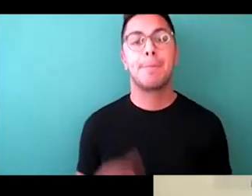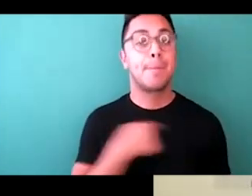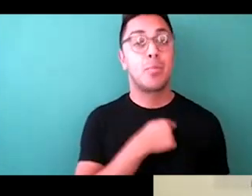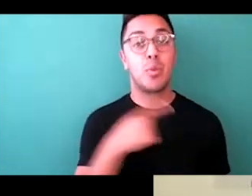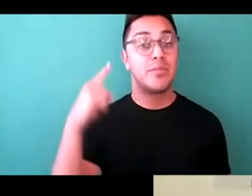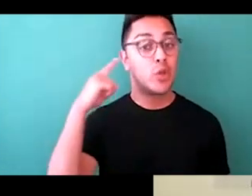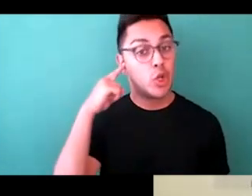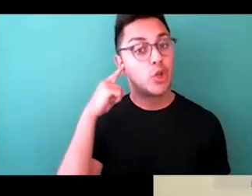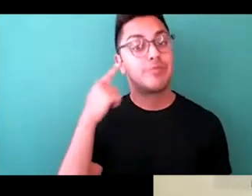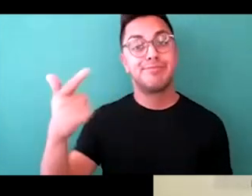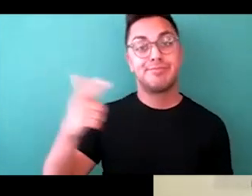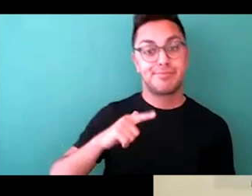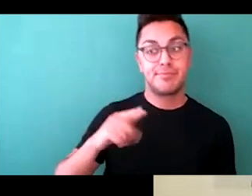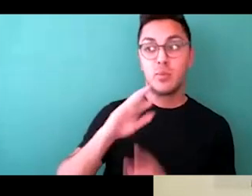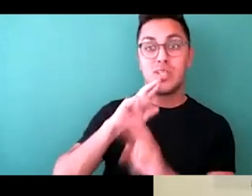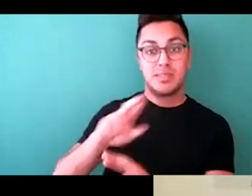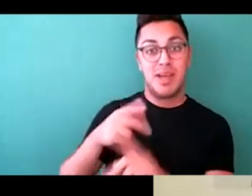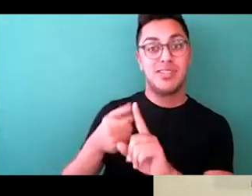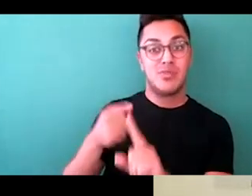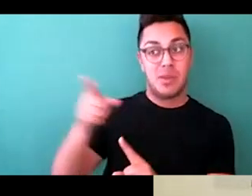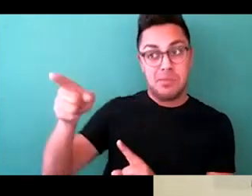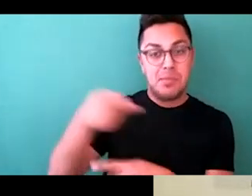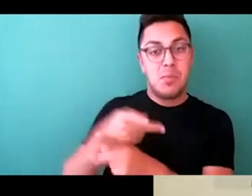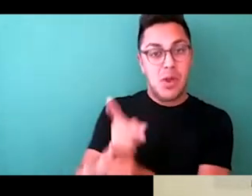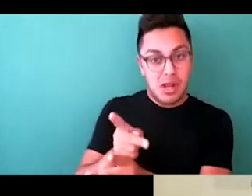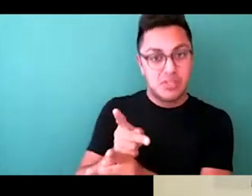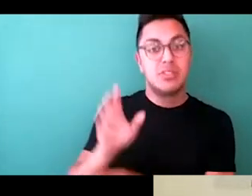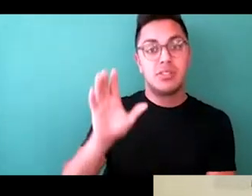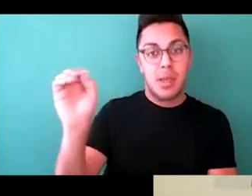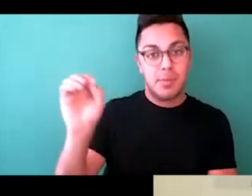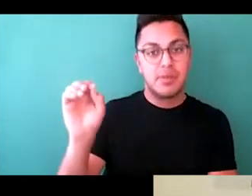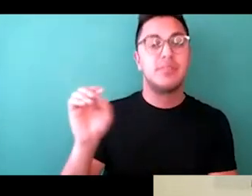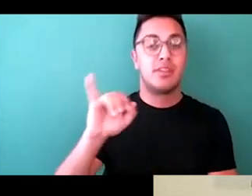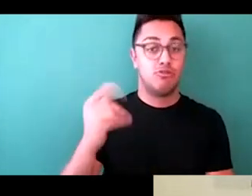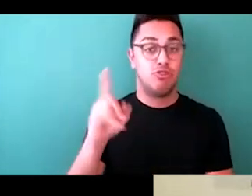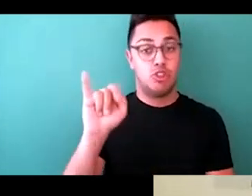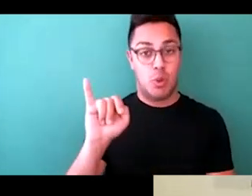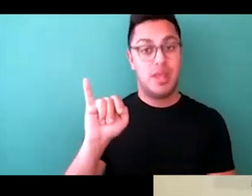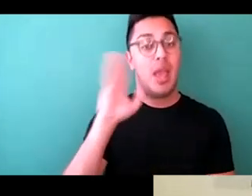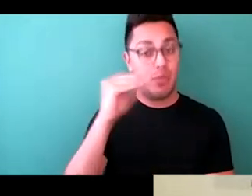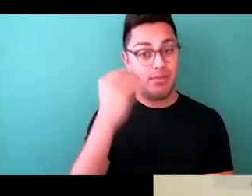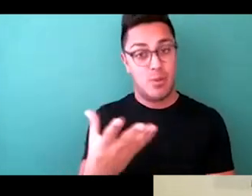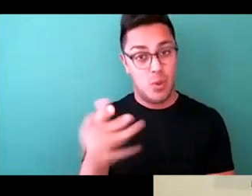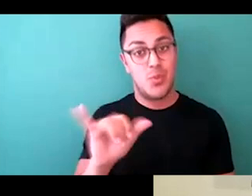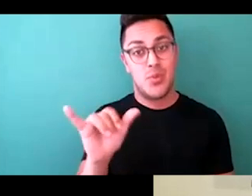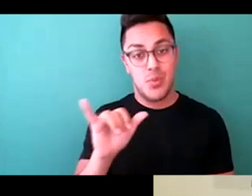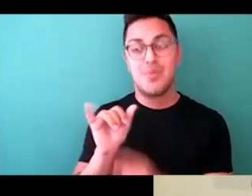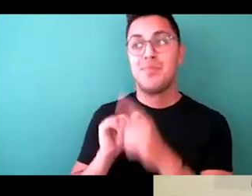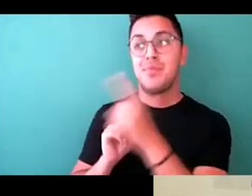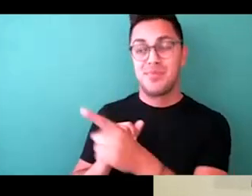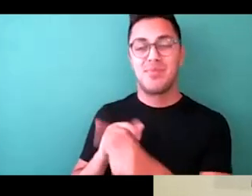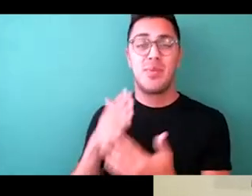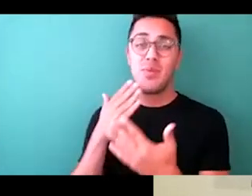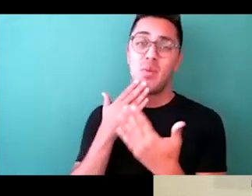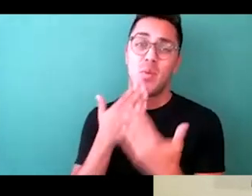return from the production companies, and Jody, I'll loop you into this as well, is the gratitude of